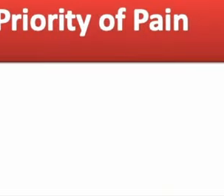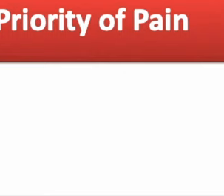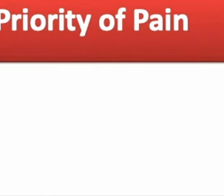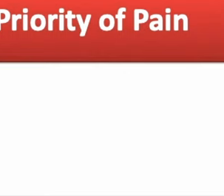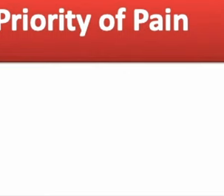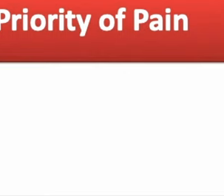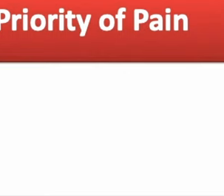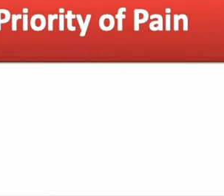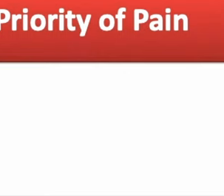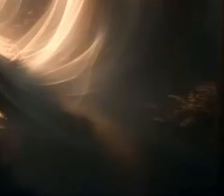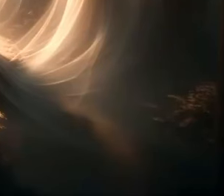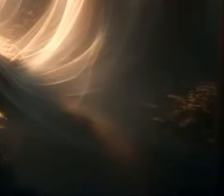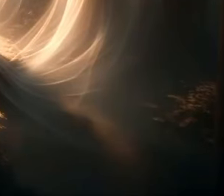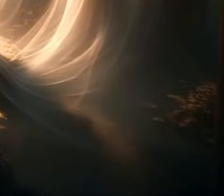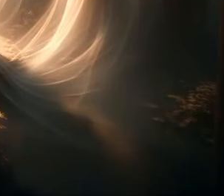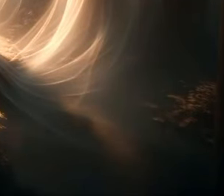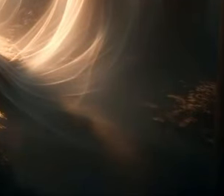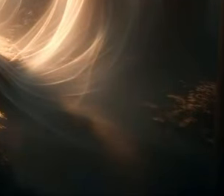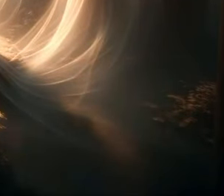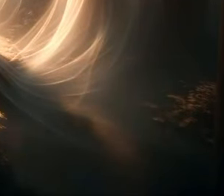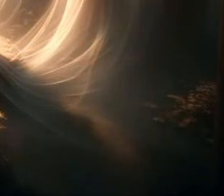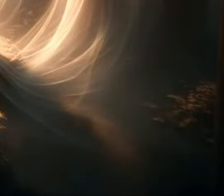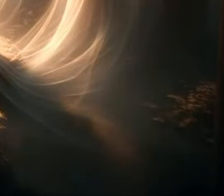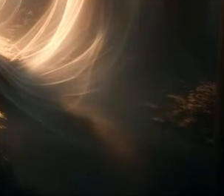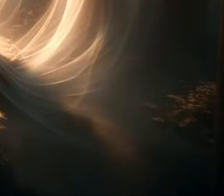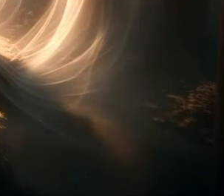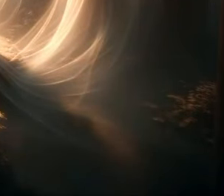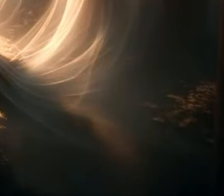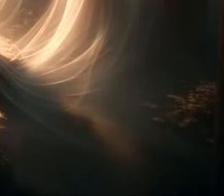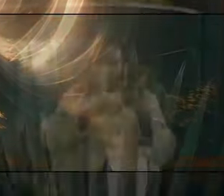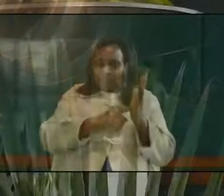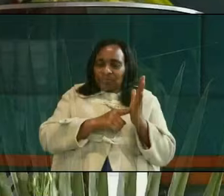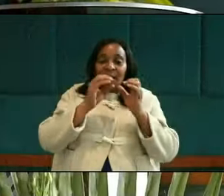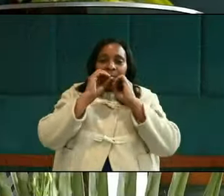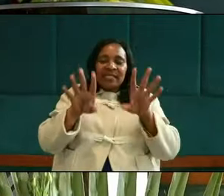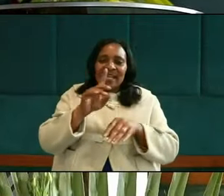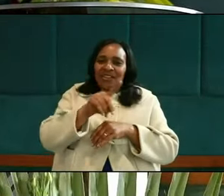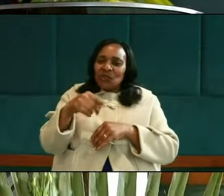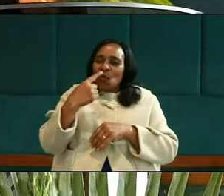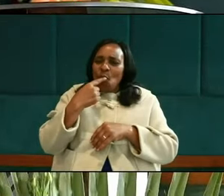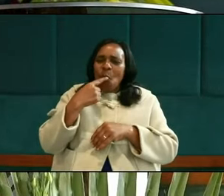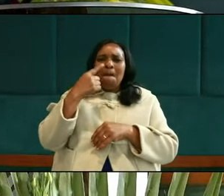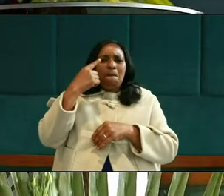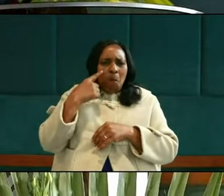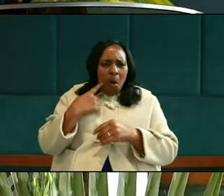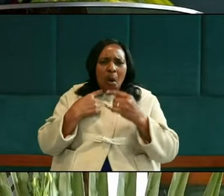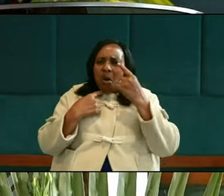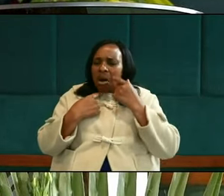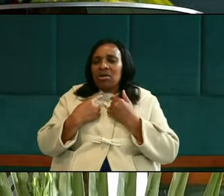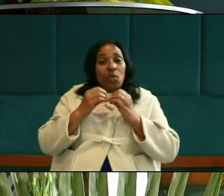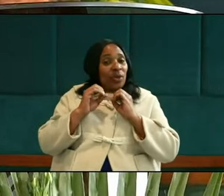pain. And of course, we learned two important points. Blessed are those who mourn,